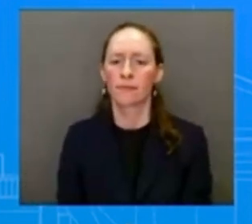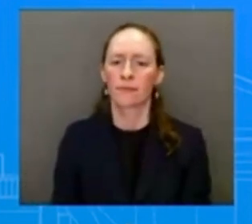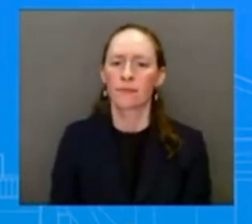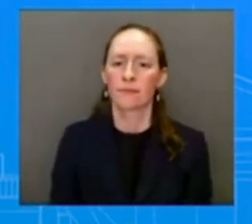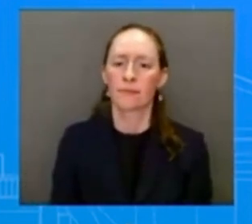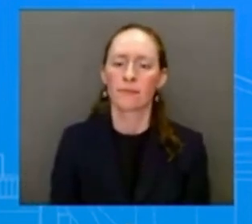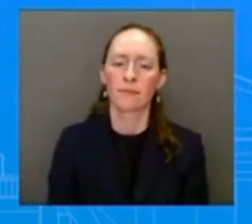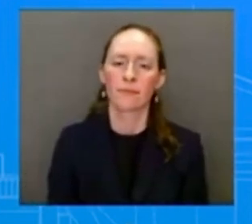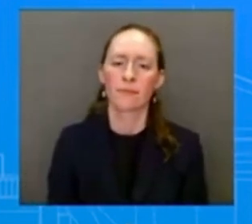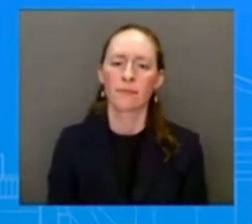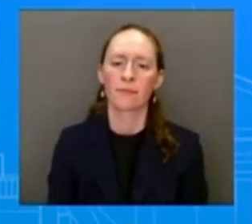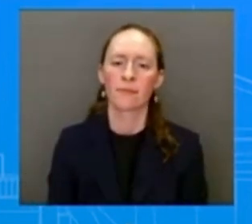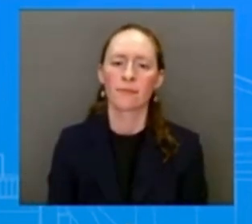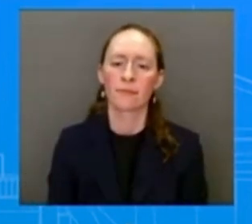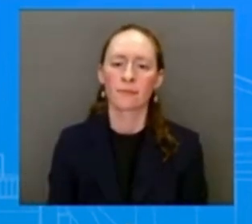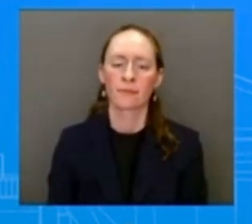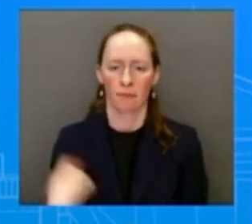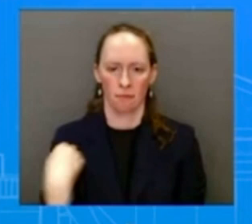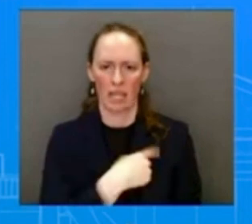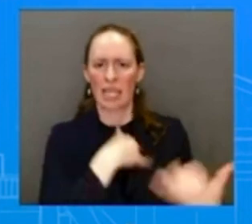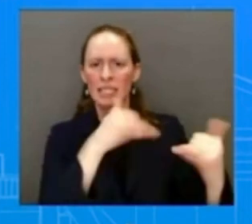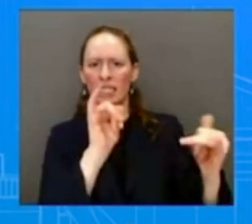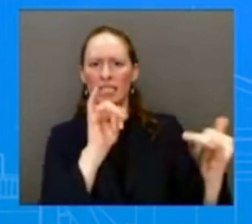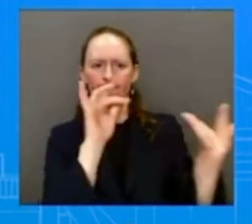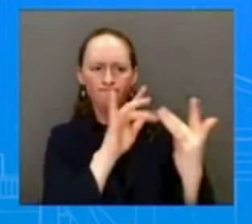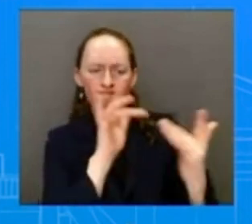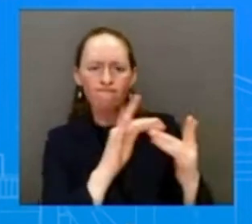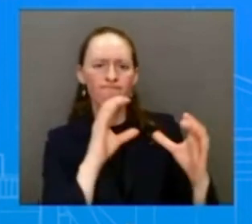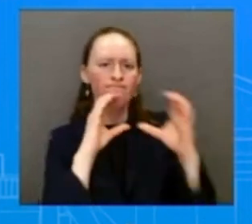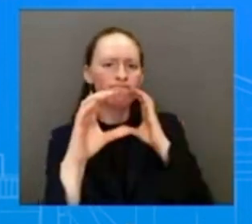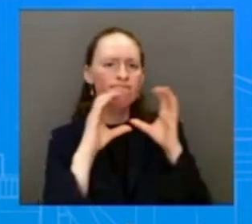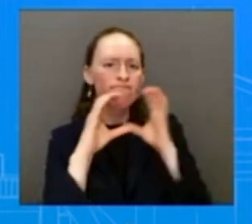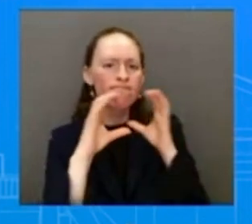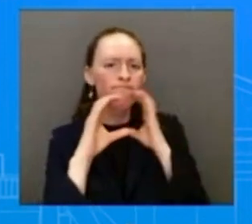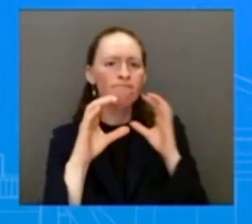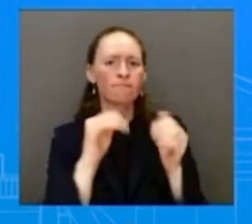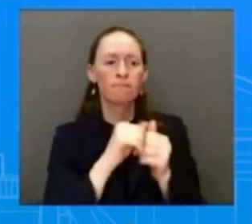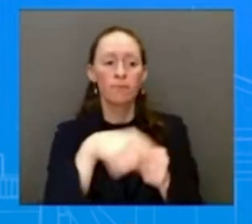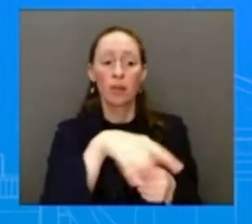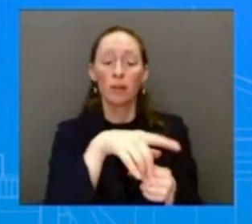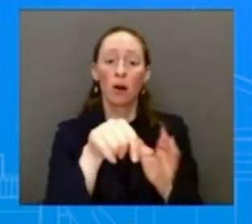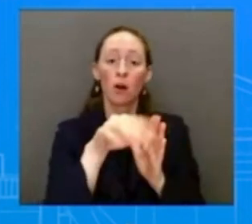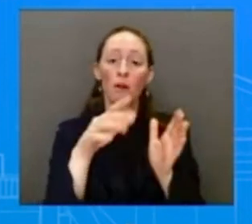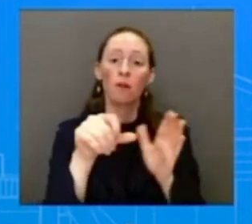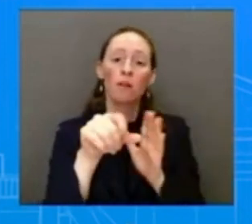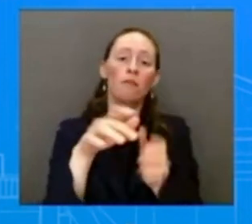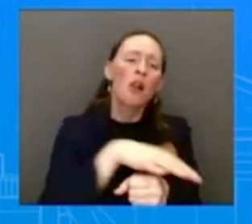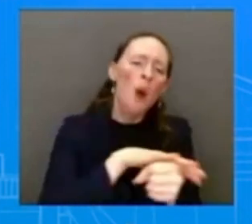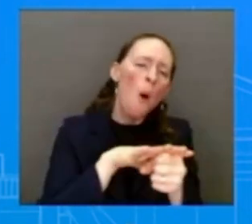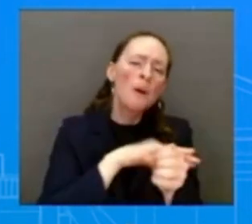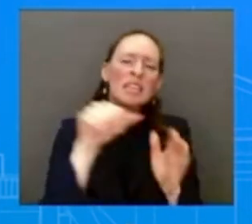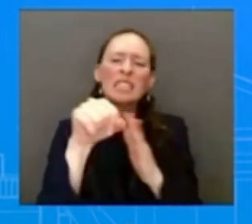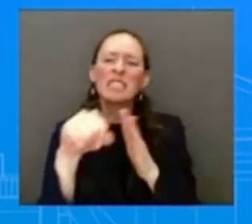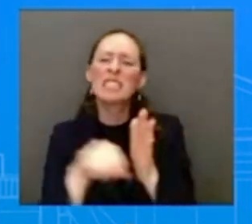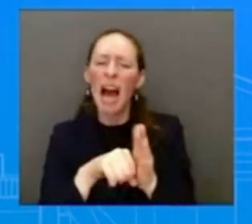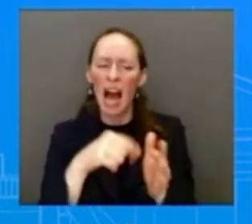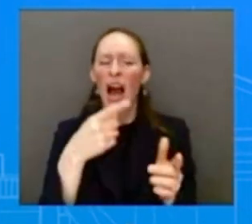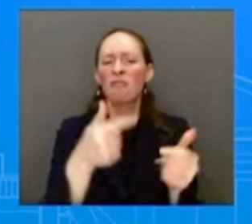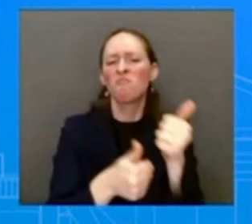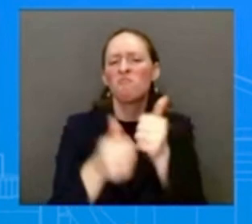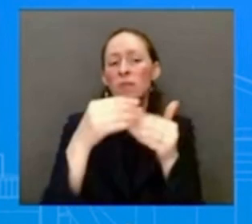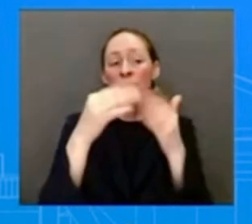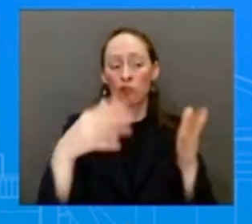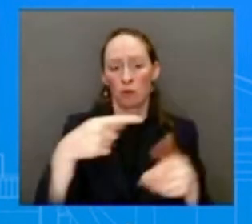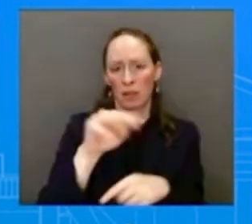and federal partners in response to the deadly storm that hit Mississippi. On Saturday, the President held separate calls with Mississippi Governor